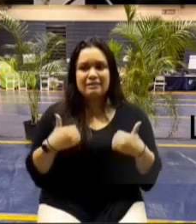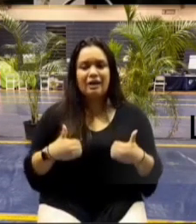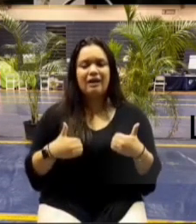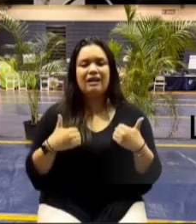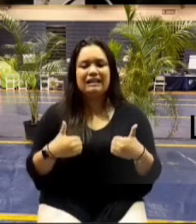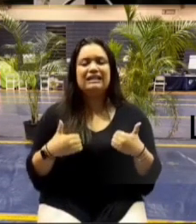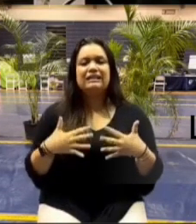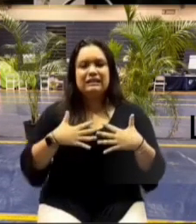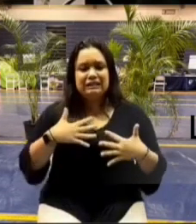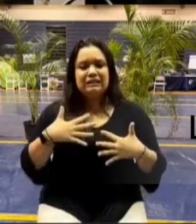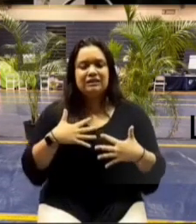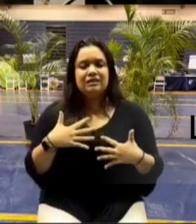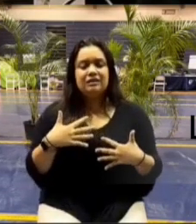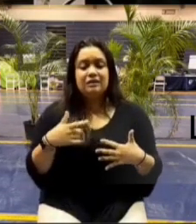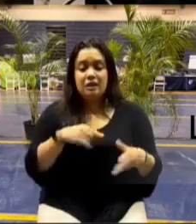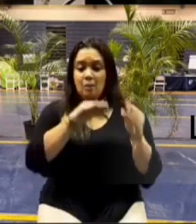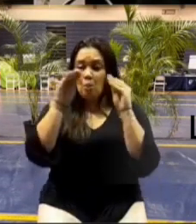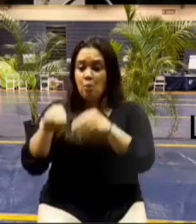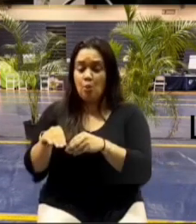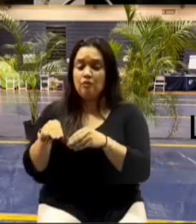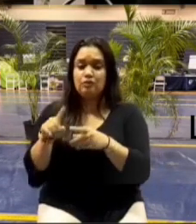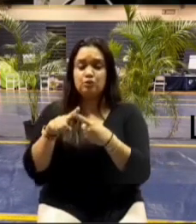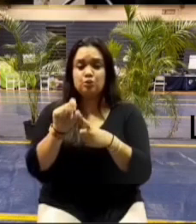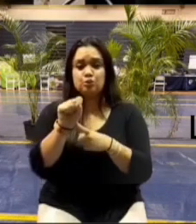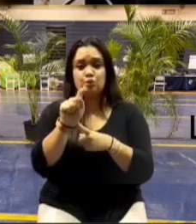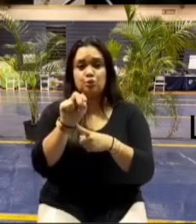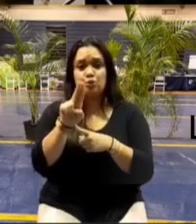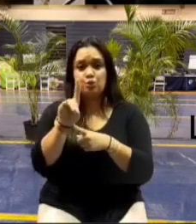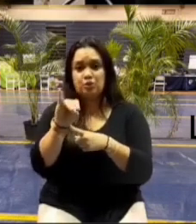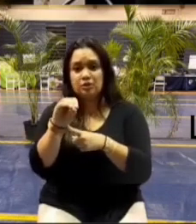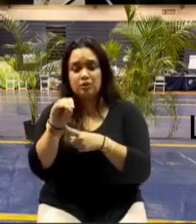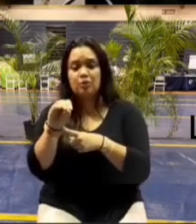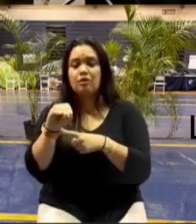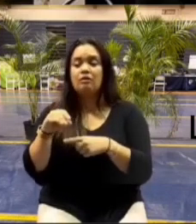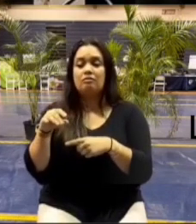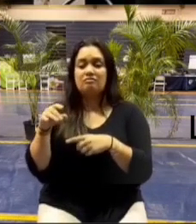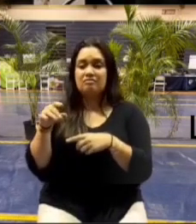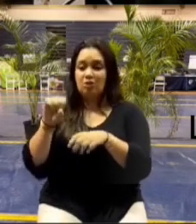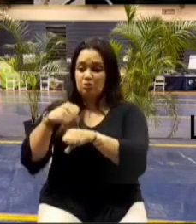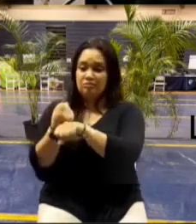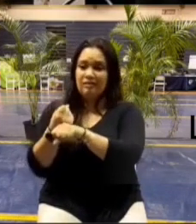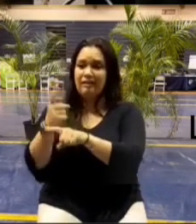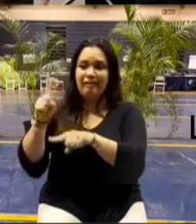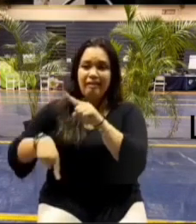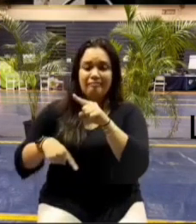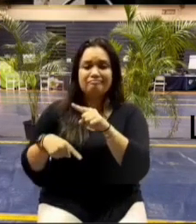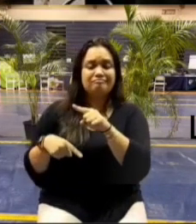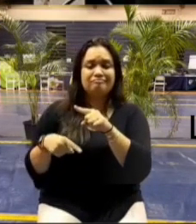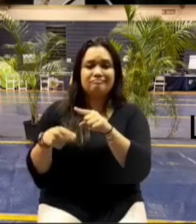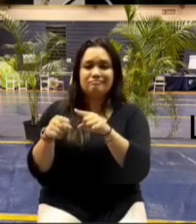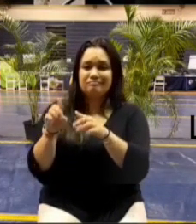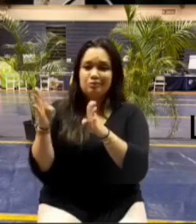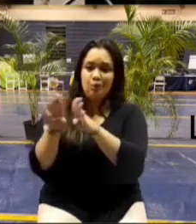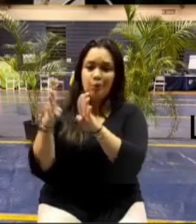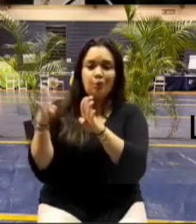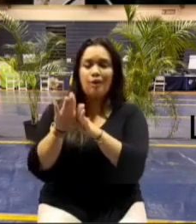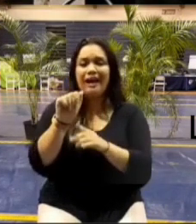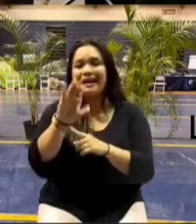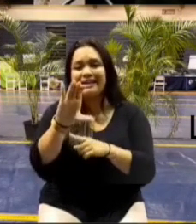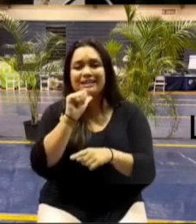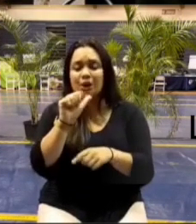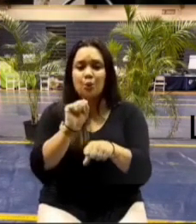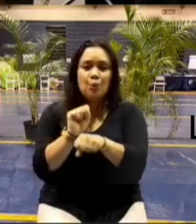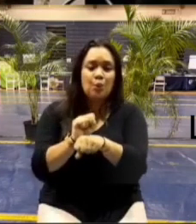and when they move me in the patio door not even locked cannot lock ac it's not in work